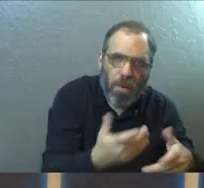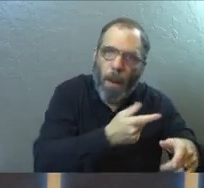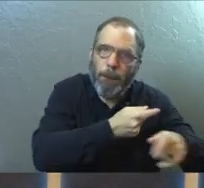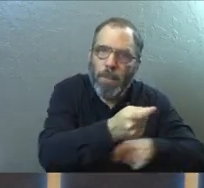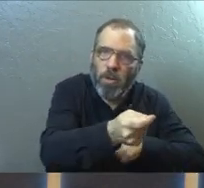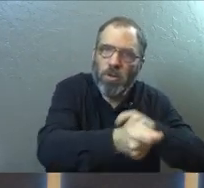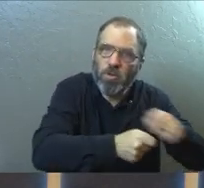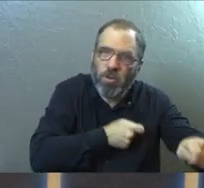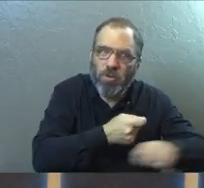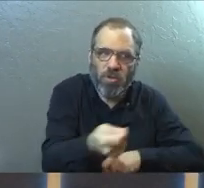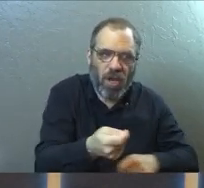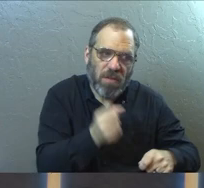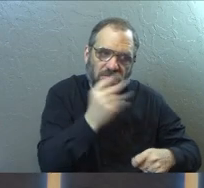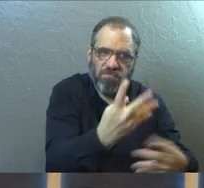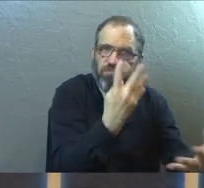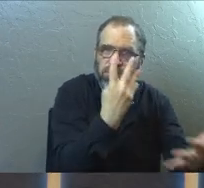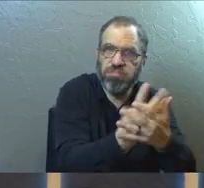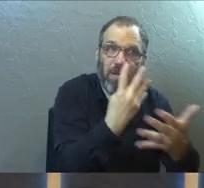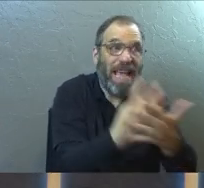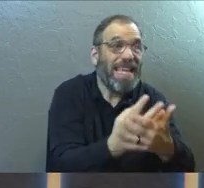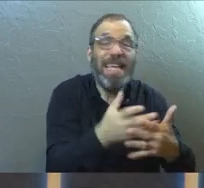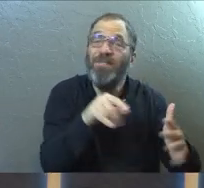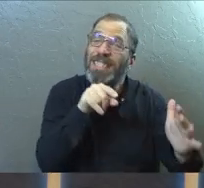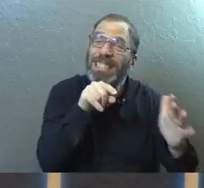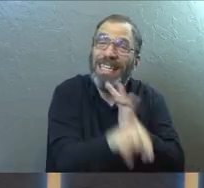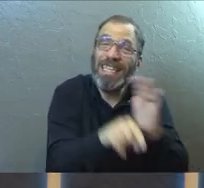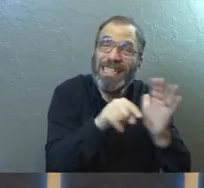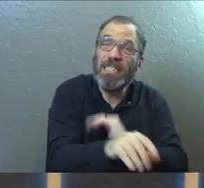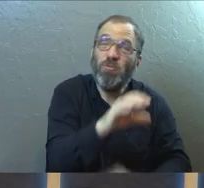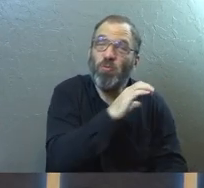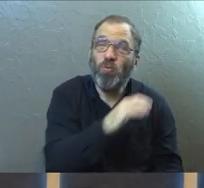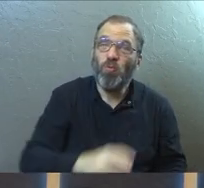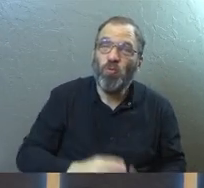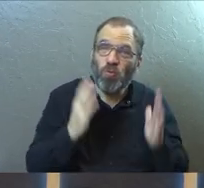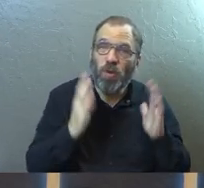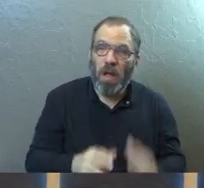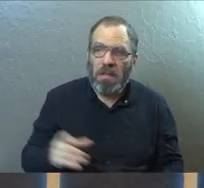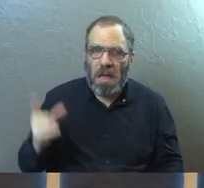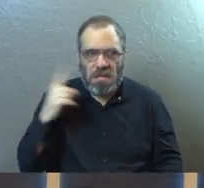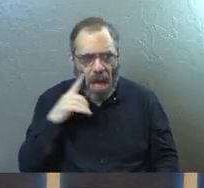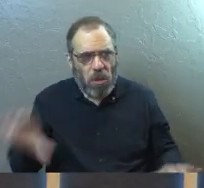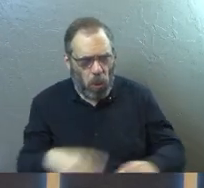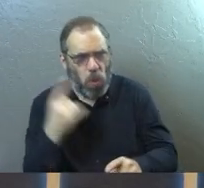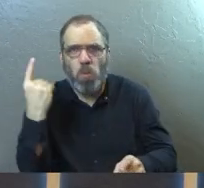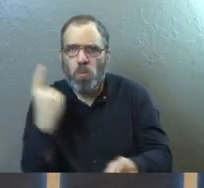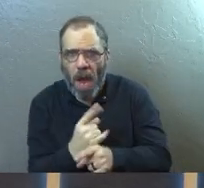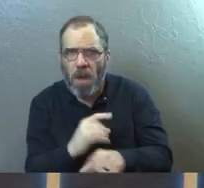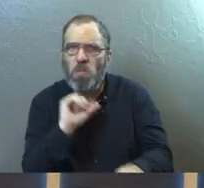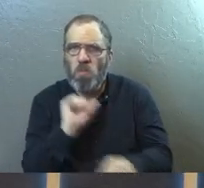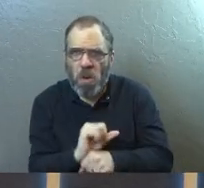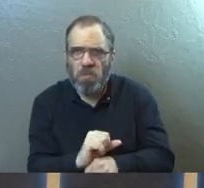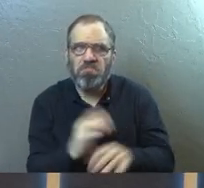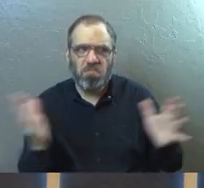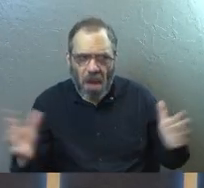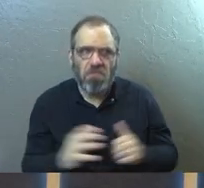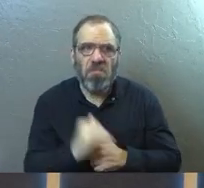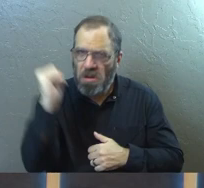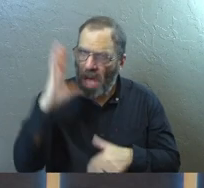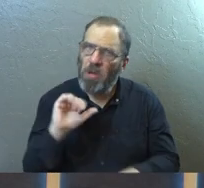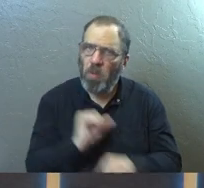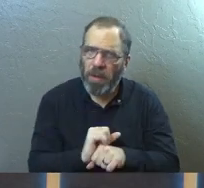persecuting them, throwing them in jail, even killing Christians, because they thought they were doing God's work, and they weren't.